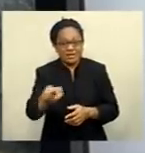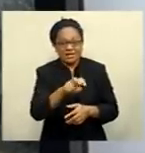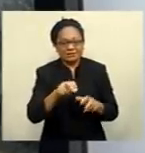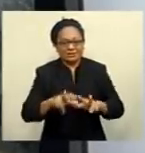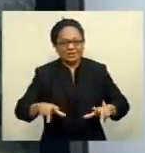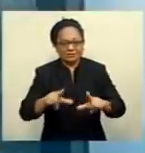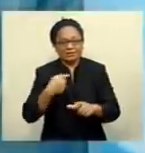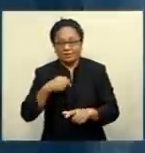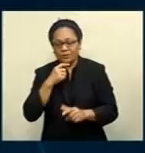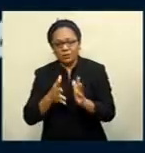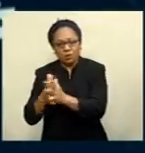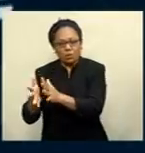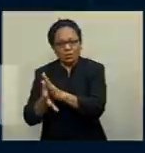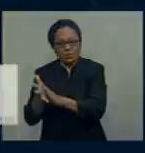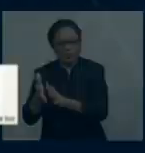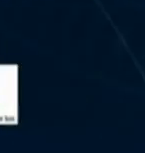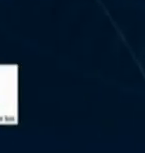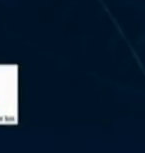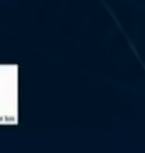my dad.